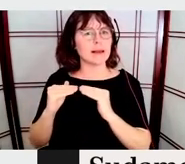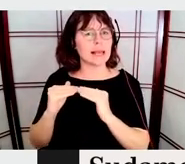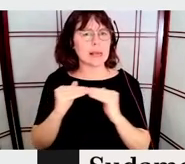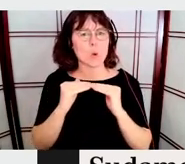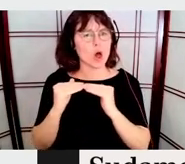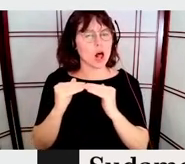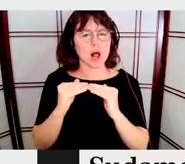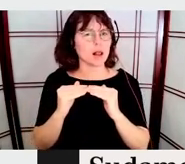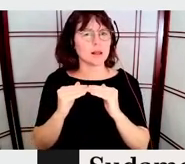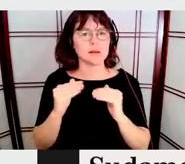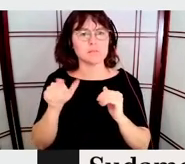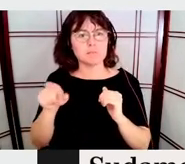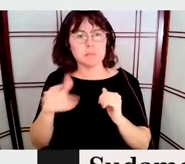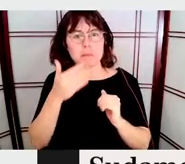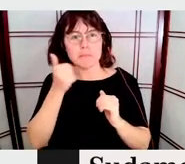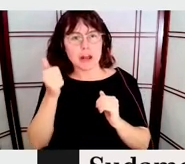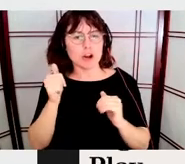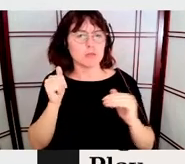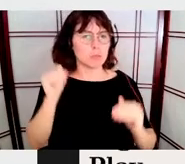of us have a different approach.